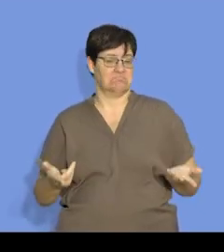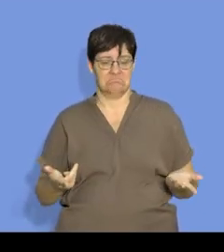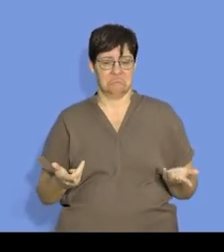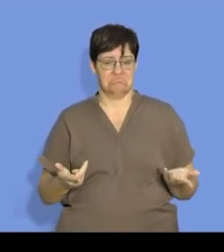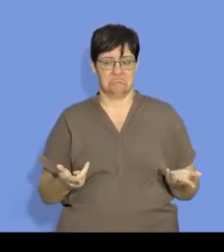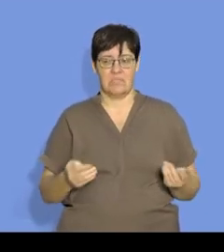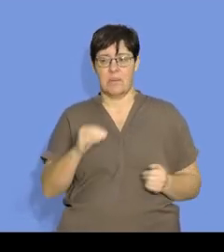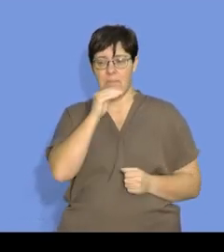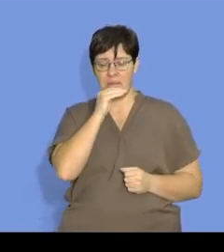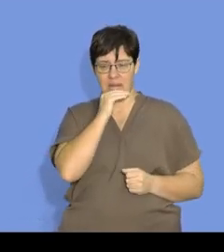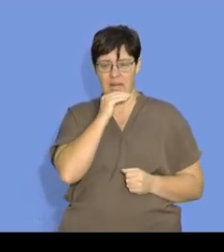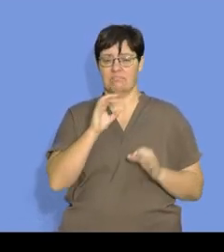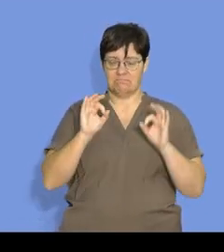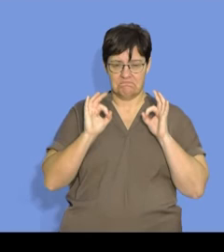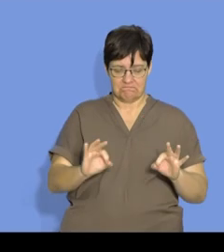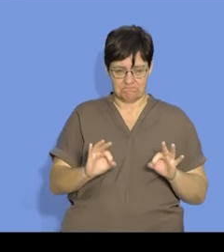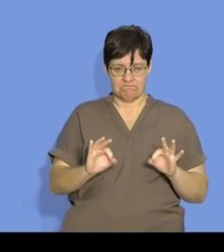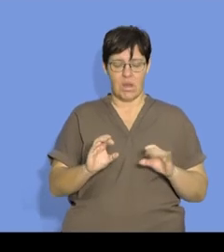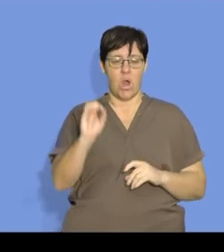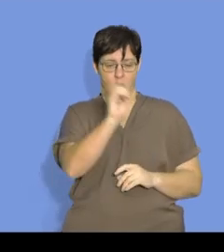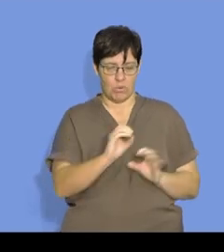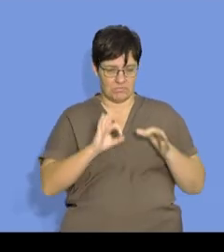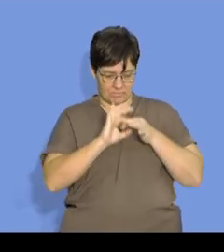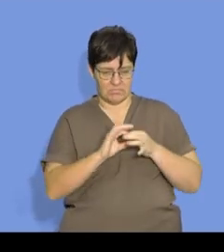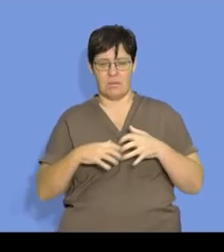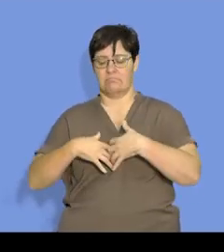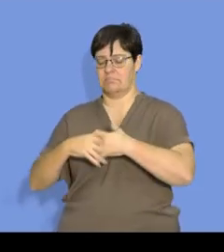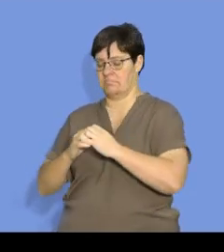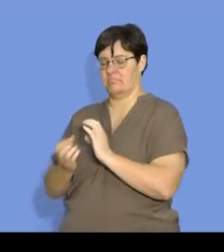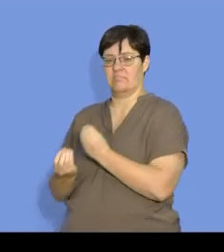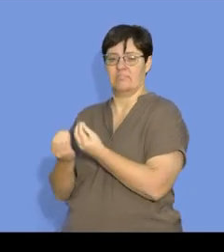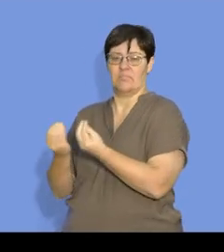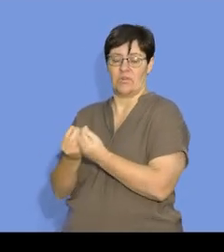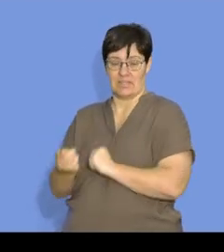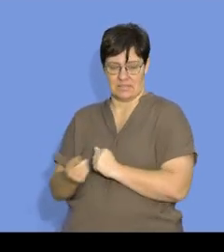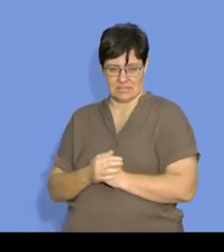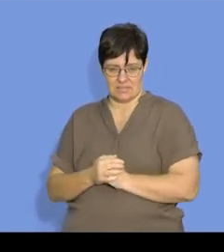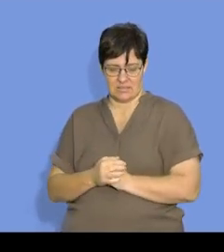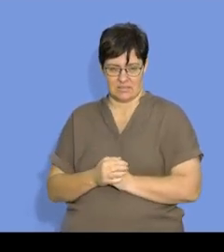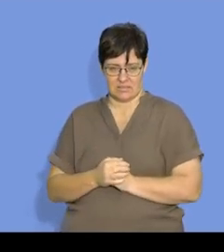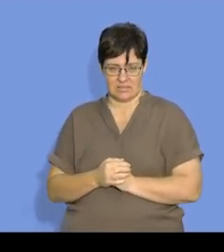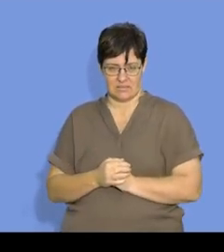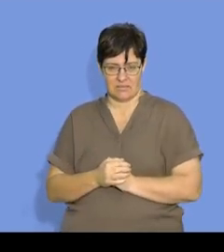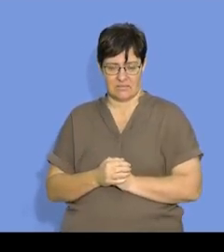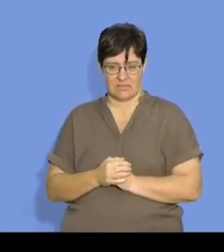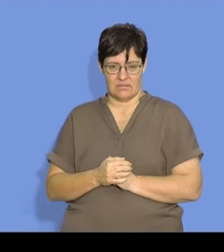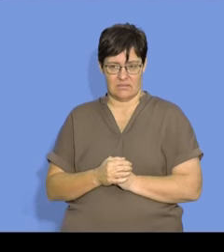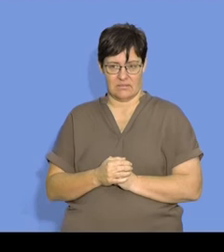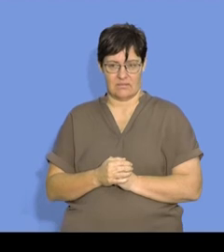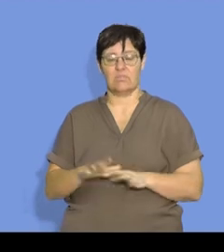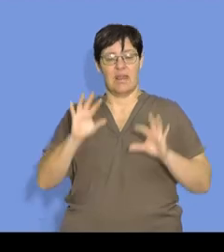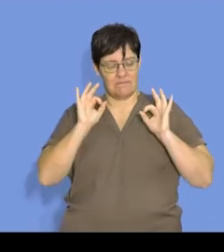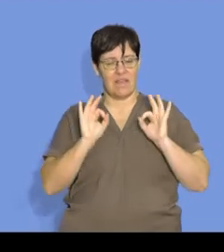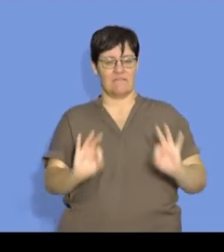with their orbitals, we have just the correct orientation for it to happen. And that will lead to